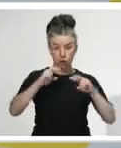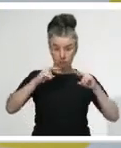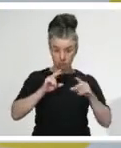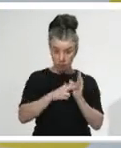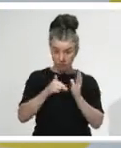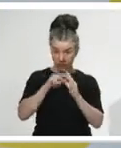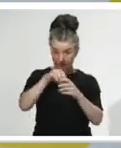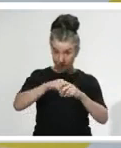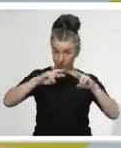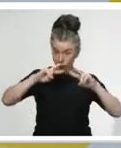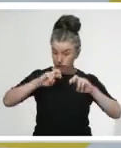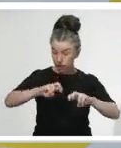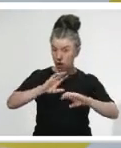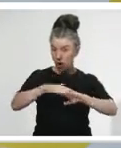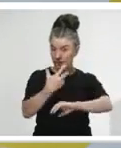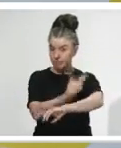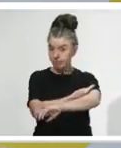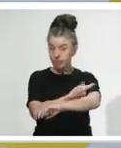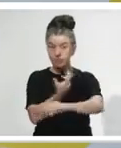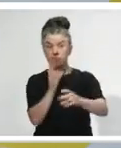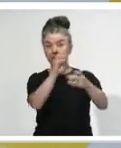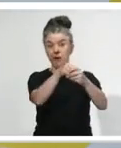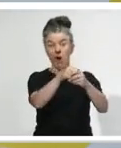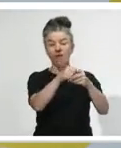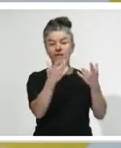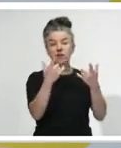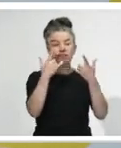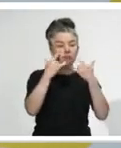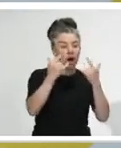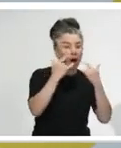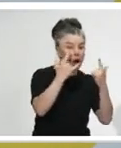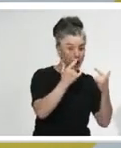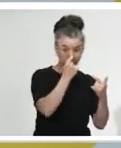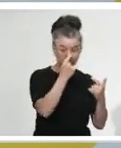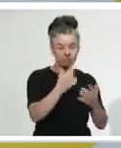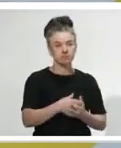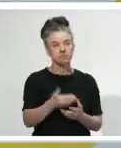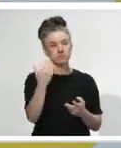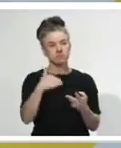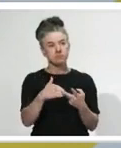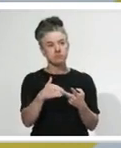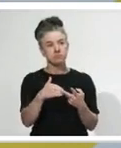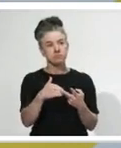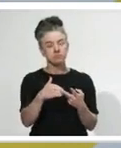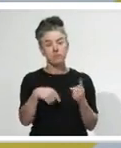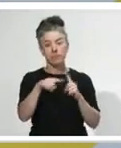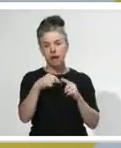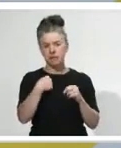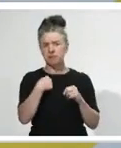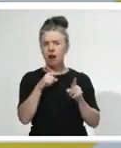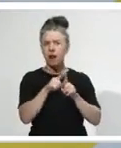which might include participating in clinical trials as well as ensuring we're in the queue for